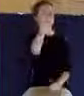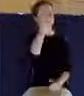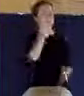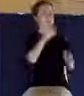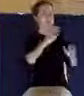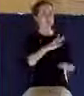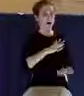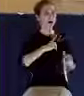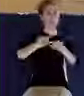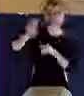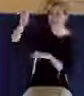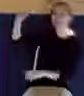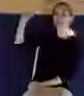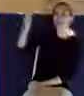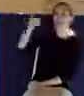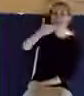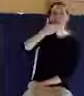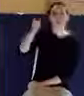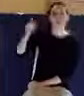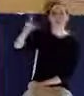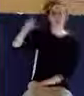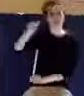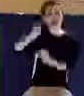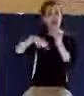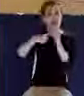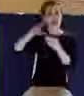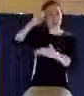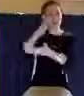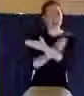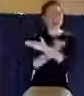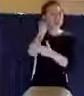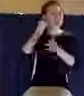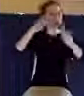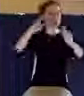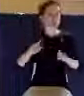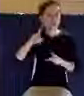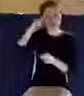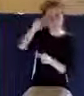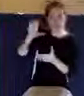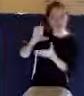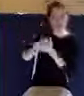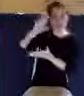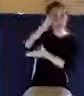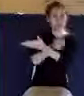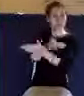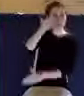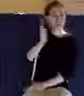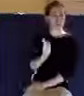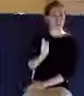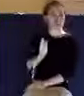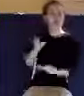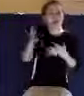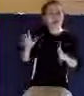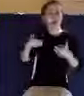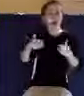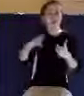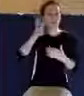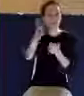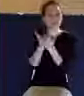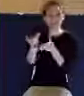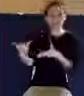of his Son. He that believeth on the Son of God hath a witness in himself. He that believeth not God